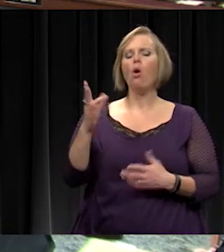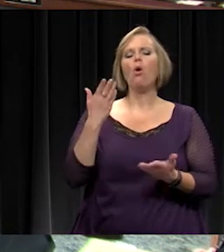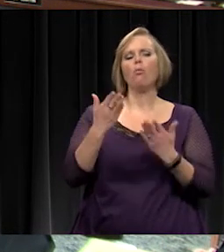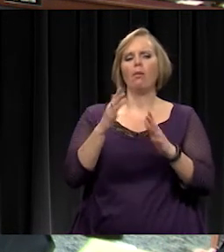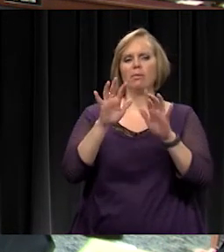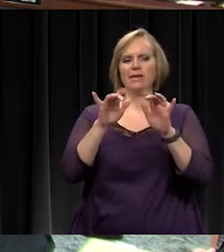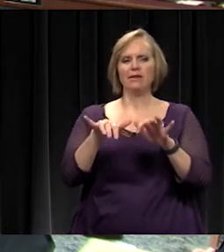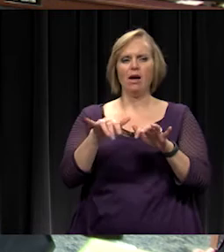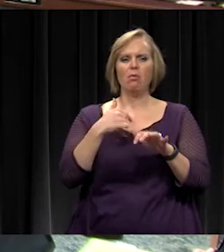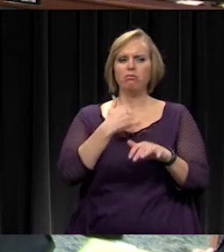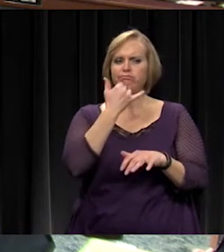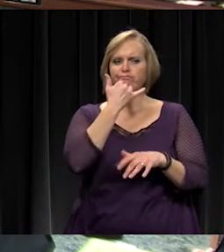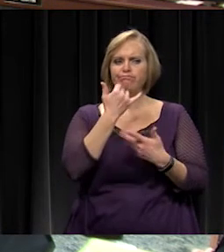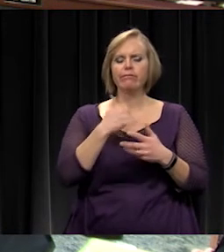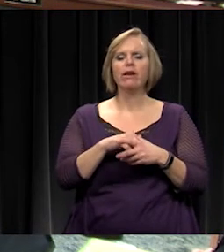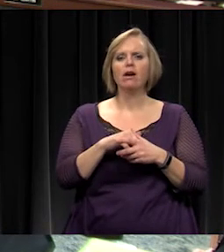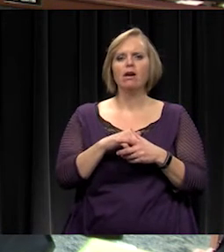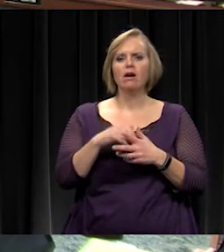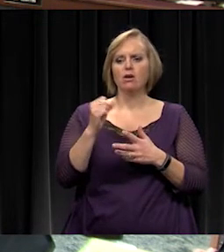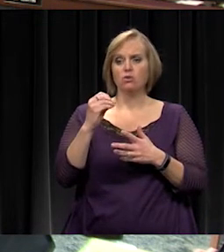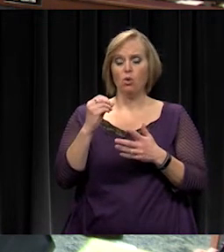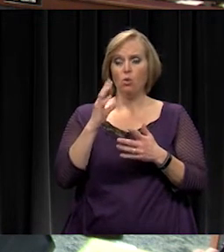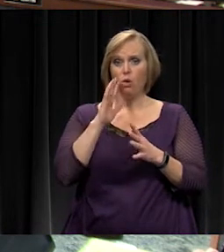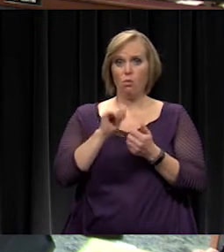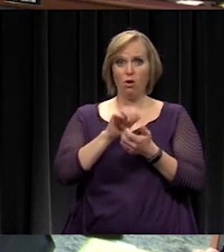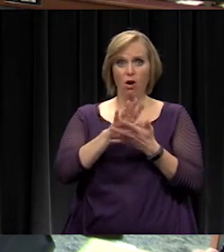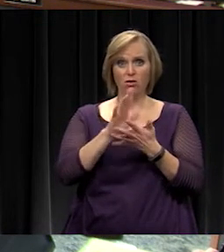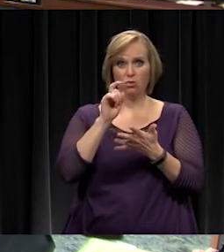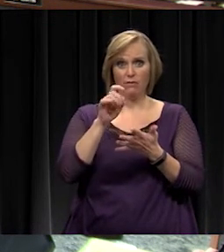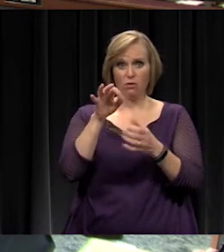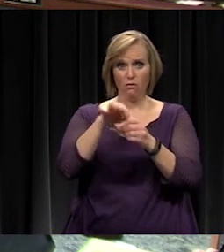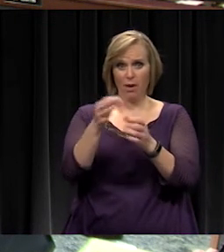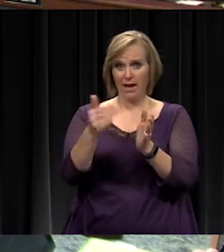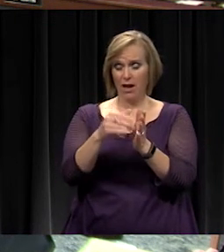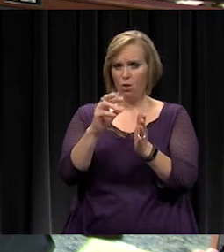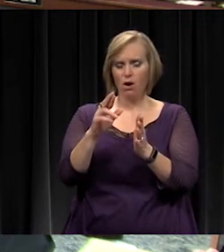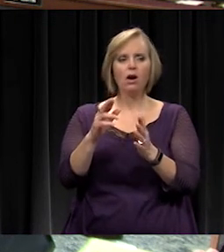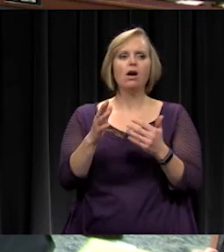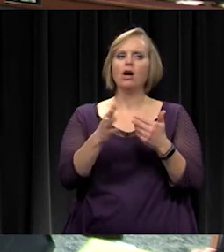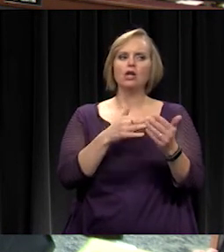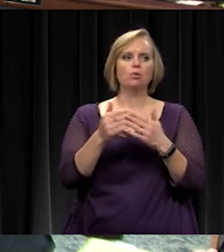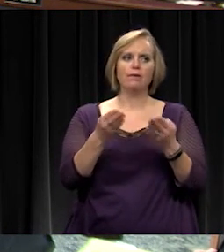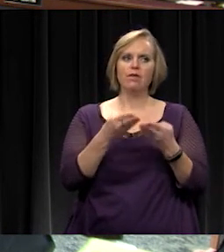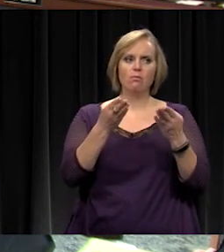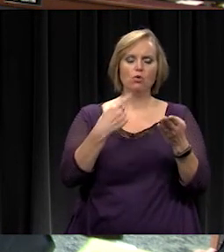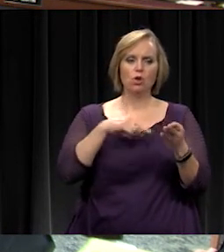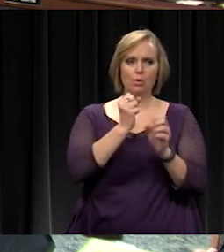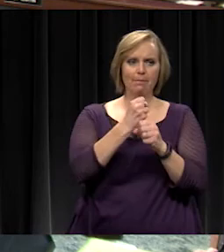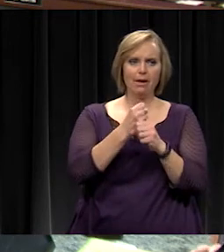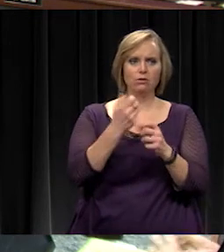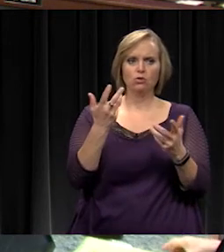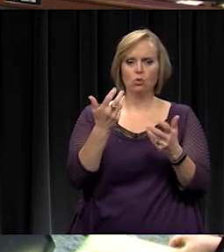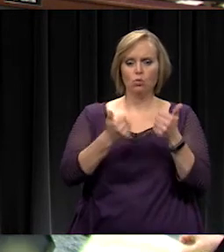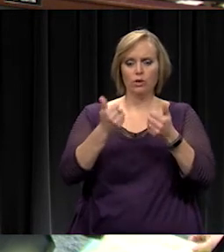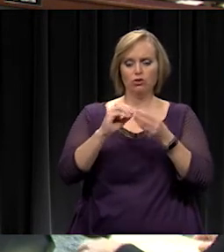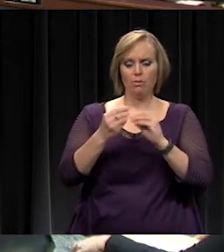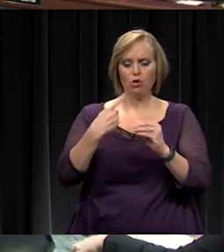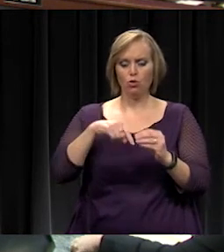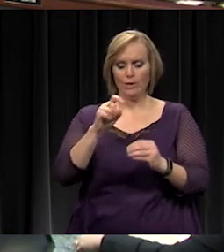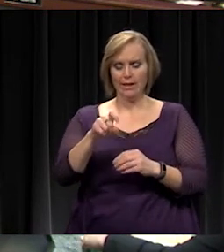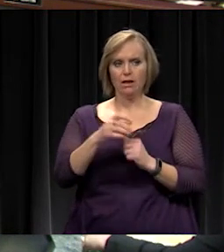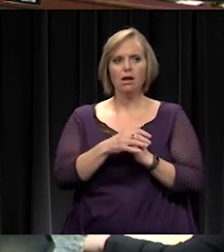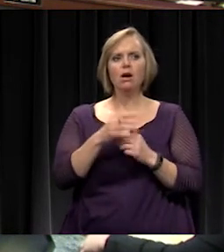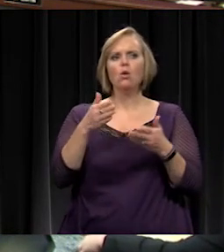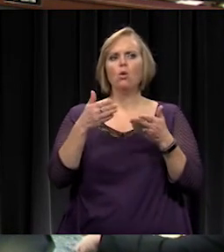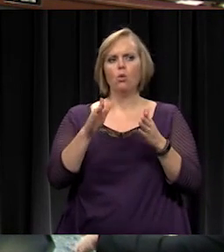on my part. know if that would cause us to have to re-vote or... It's whatever the motion is that we make. So what's the number we need? Let me